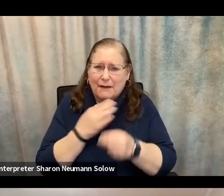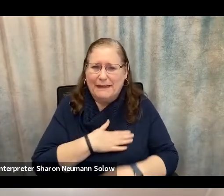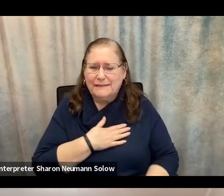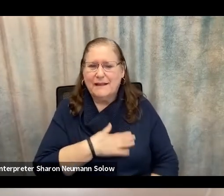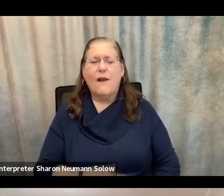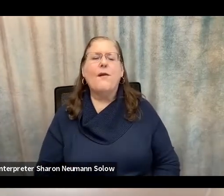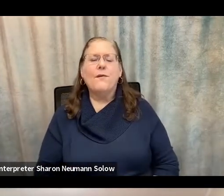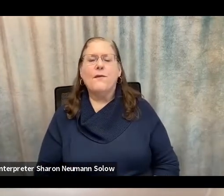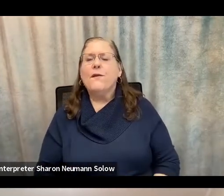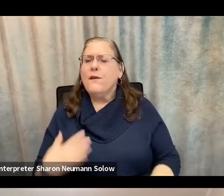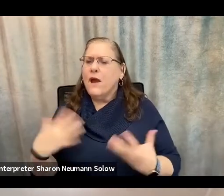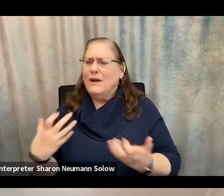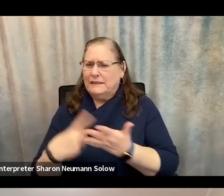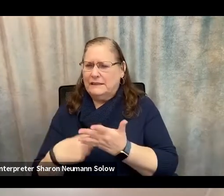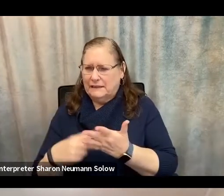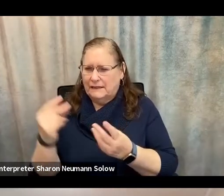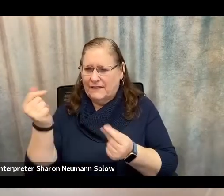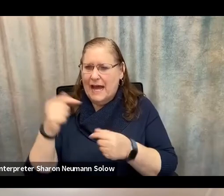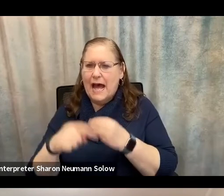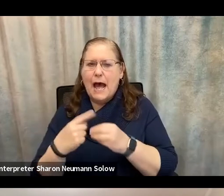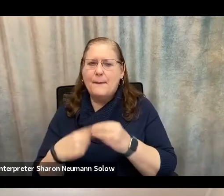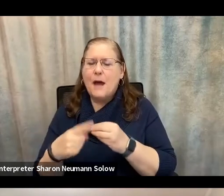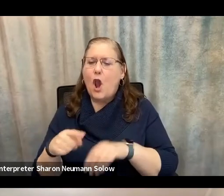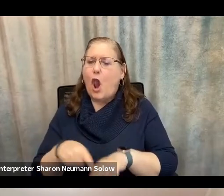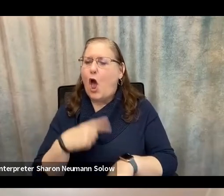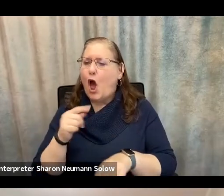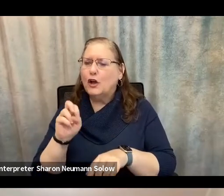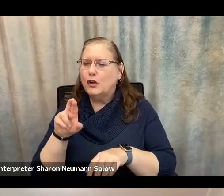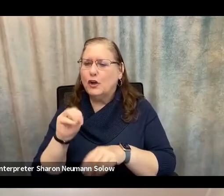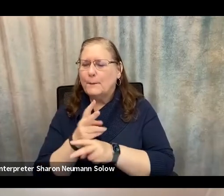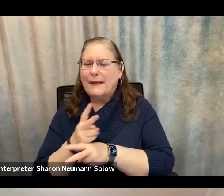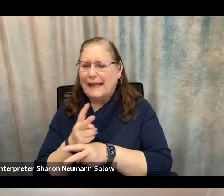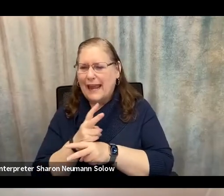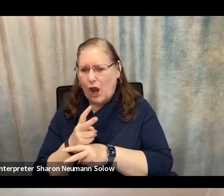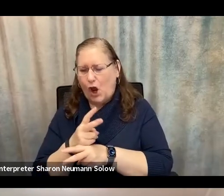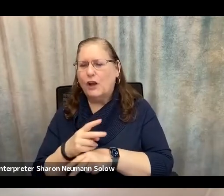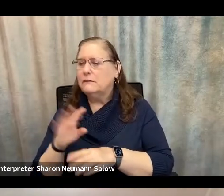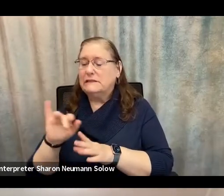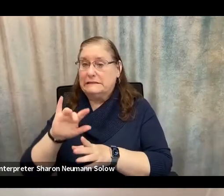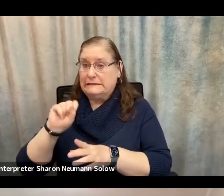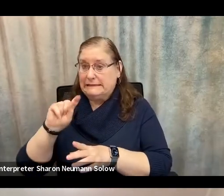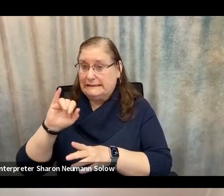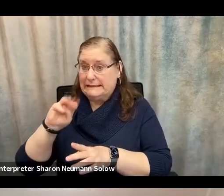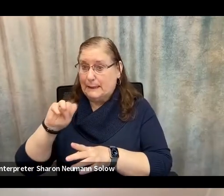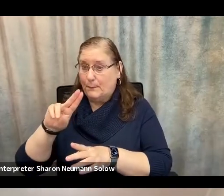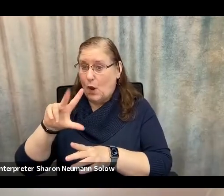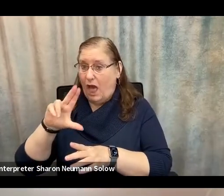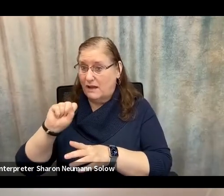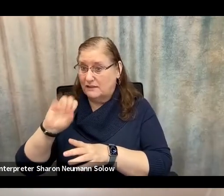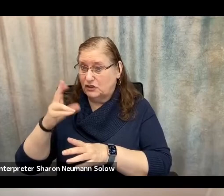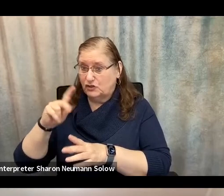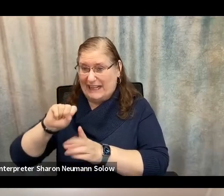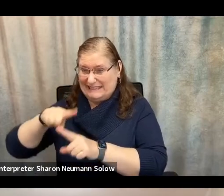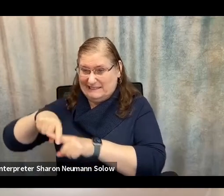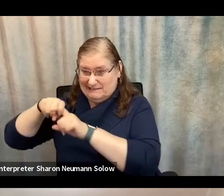I want to talk quickly about long-term care insurance also. Moving away from stimulus techs and talking about long-term care insurance. So long-term